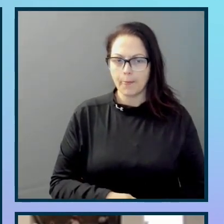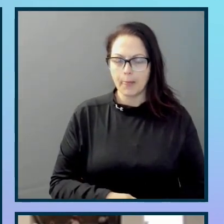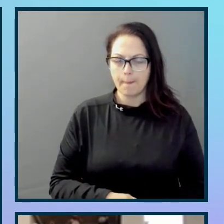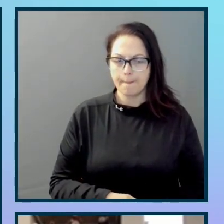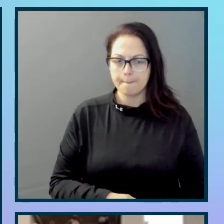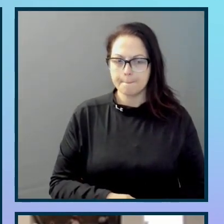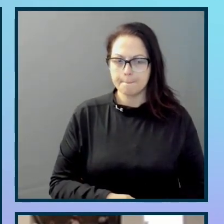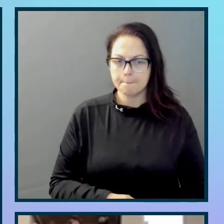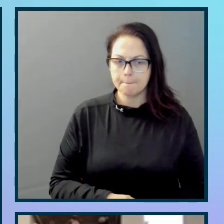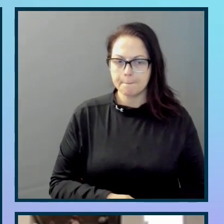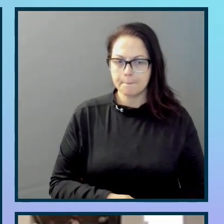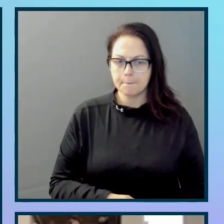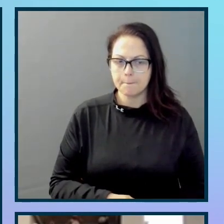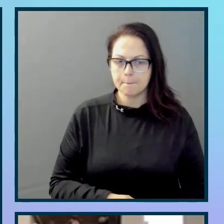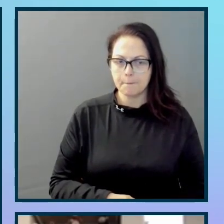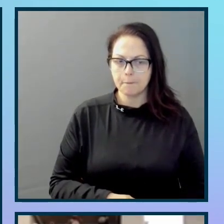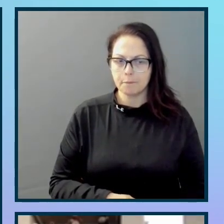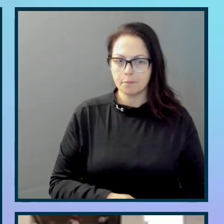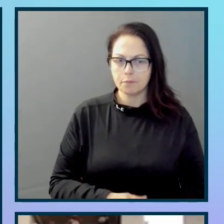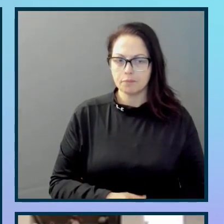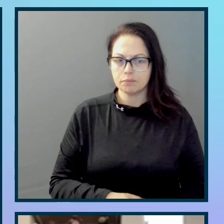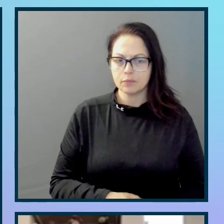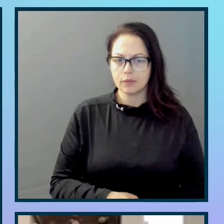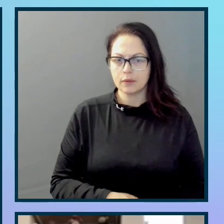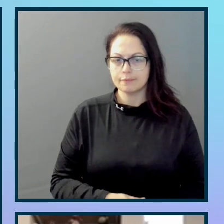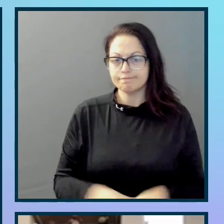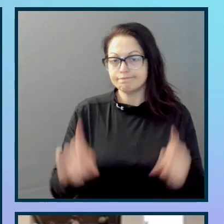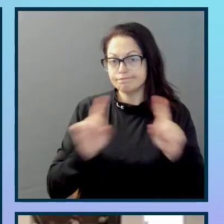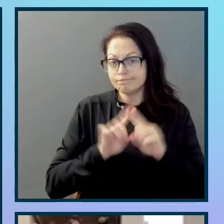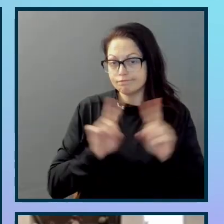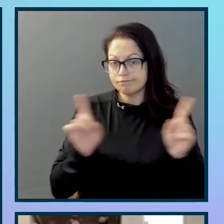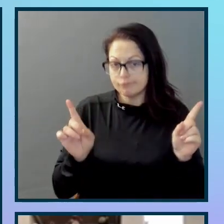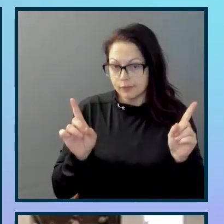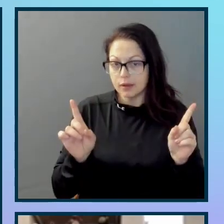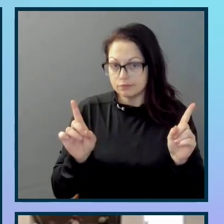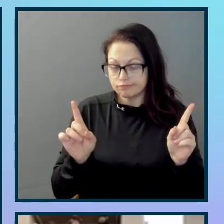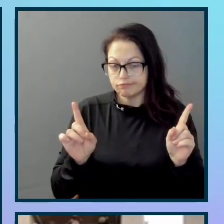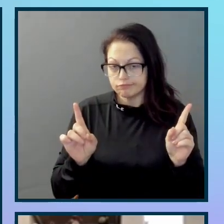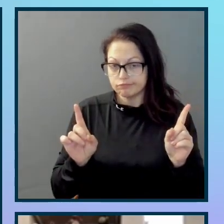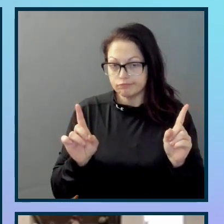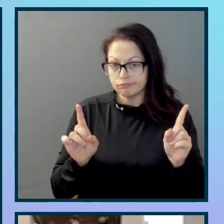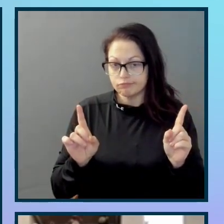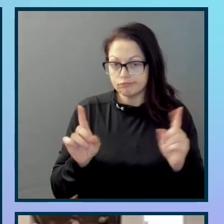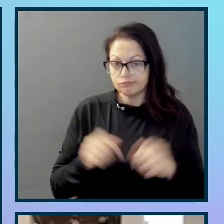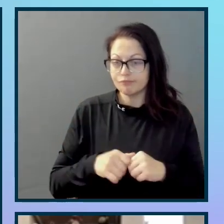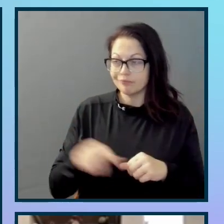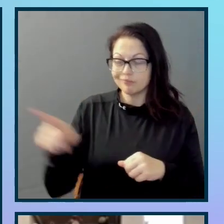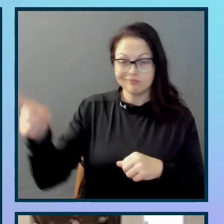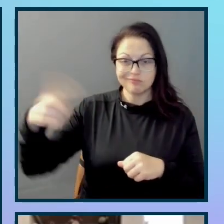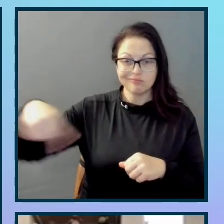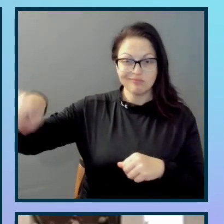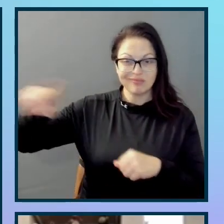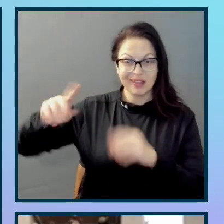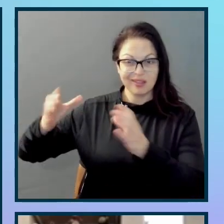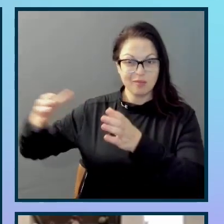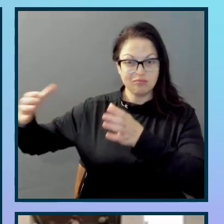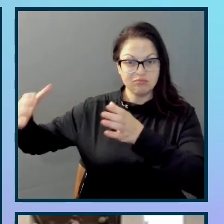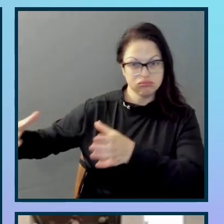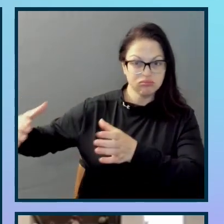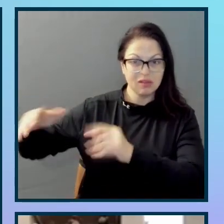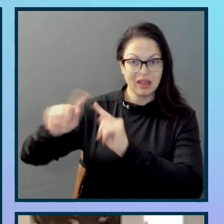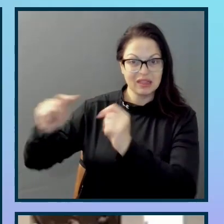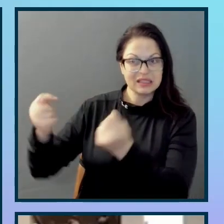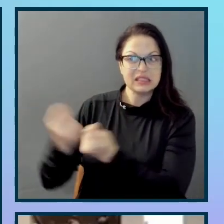However, here be dragons. All the other teams are still going about their business. The accessibility